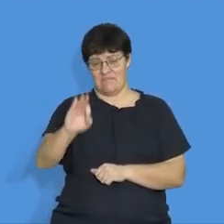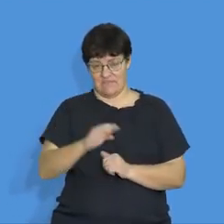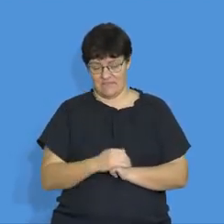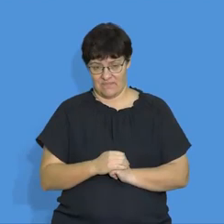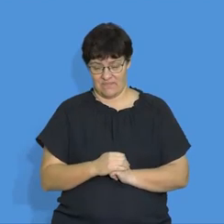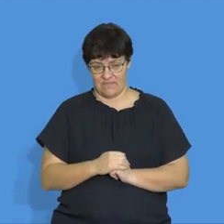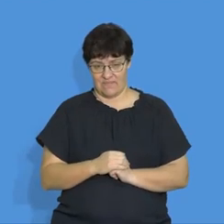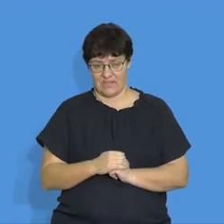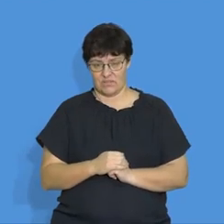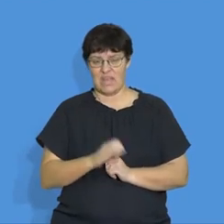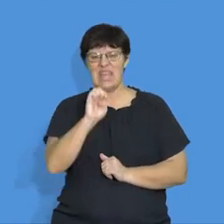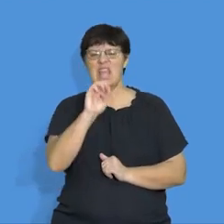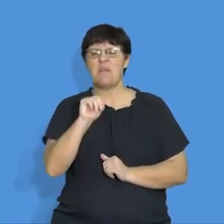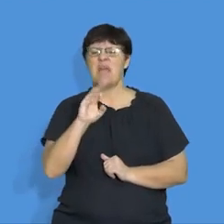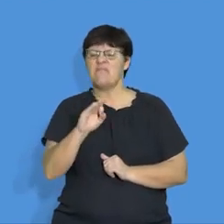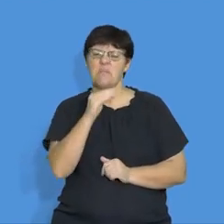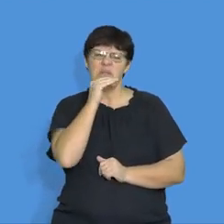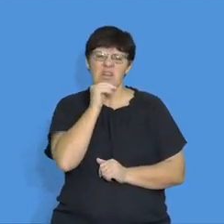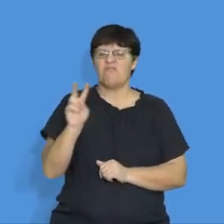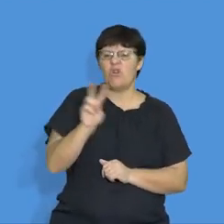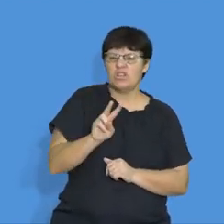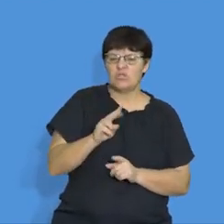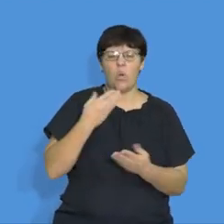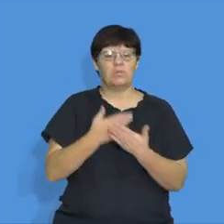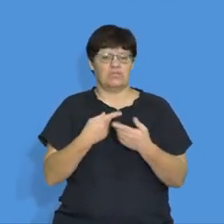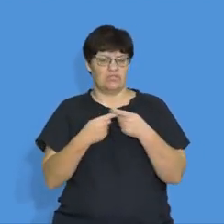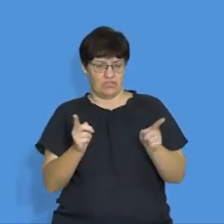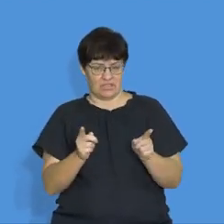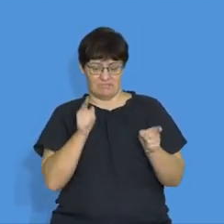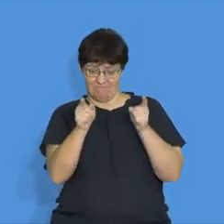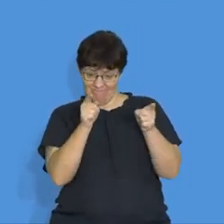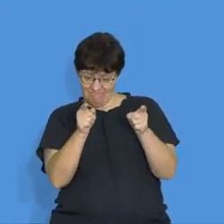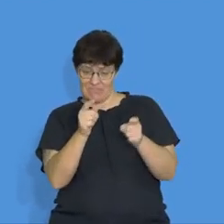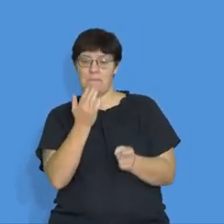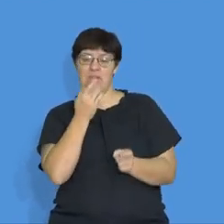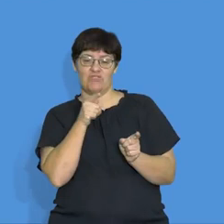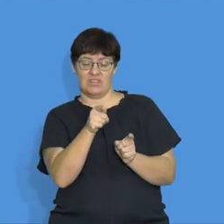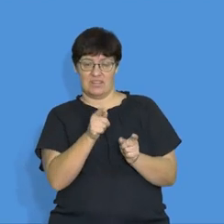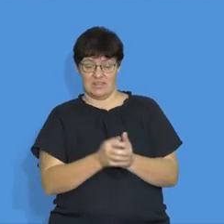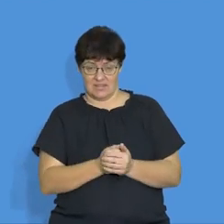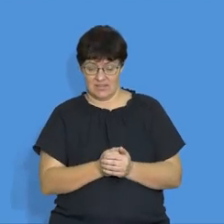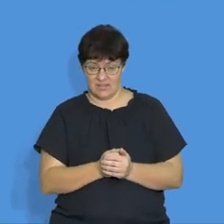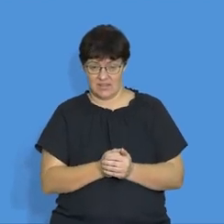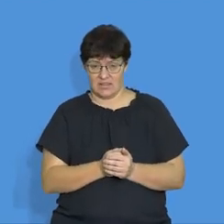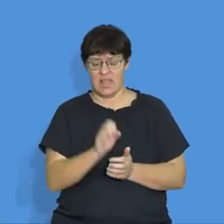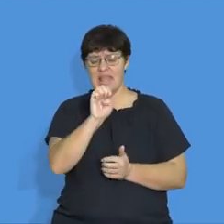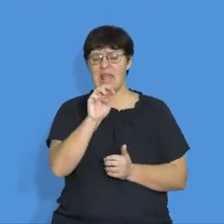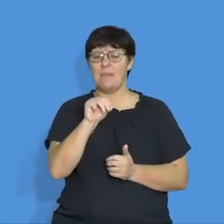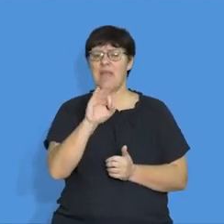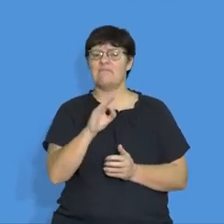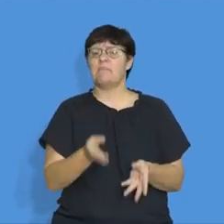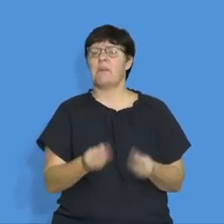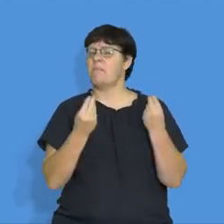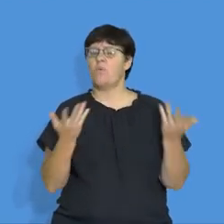some form of voltage or potential difference across the battery. And then, when do we obtain the EMF reading? When